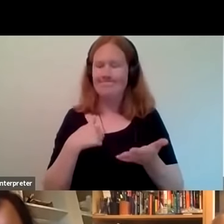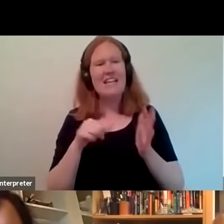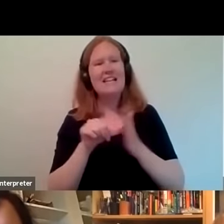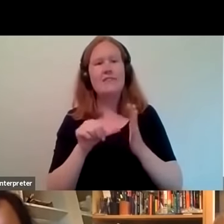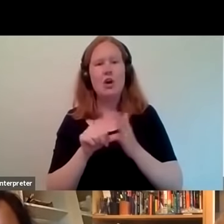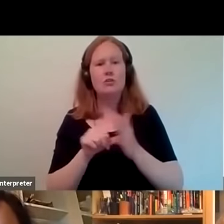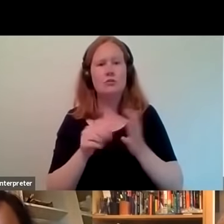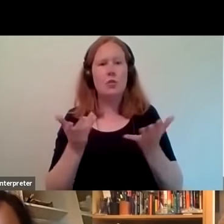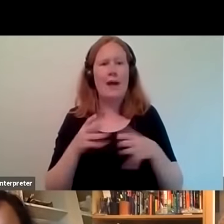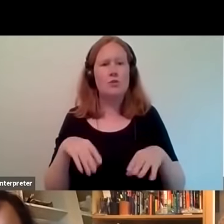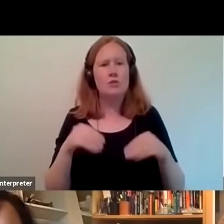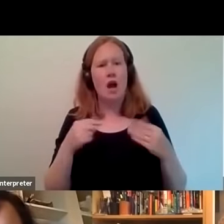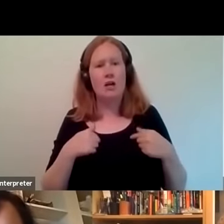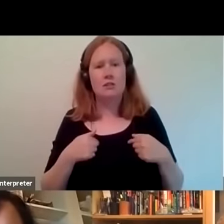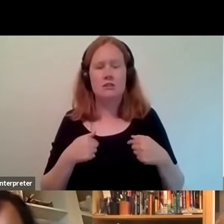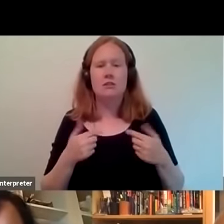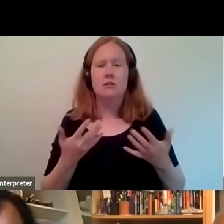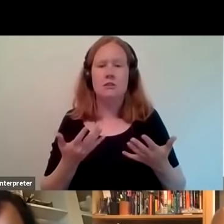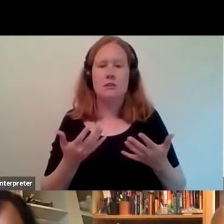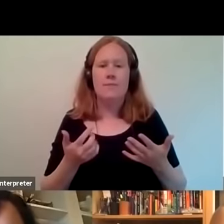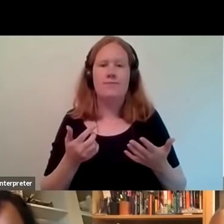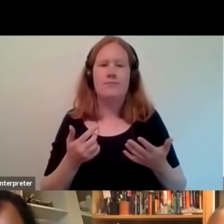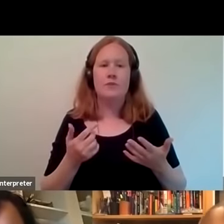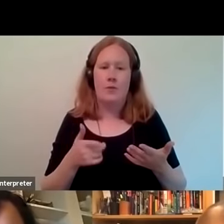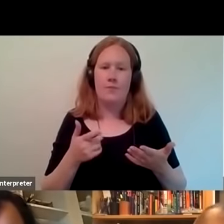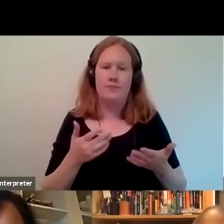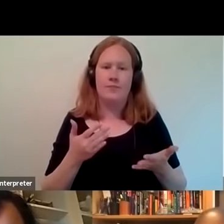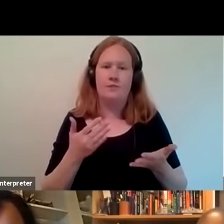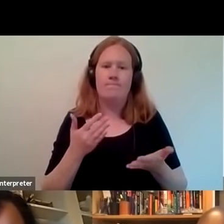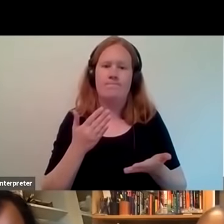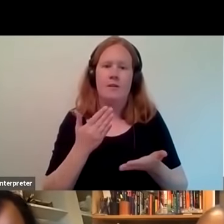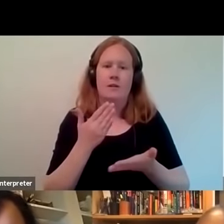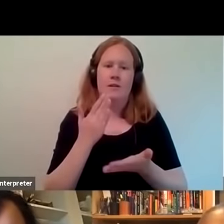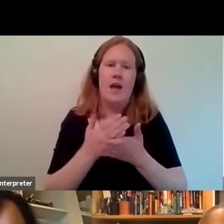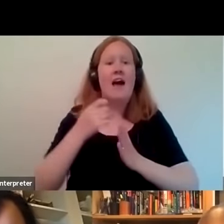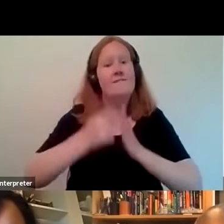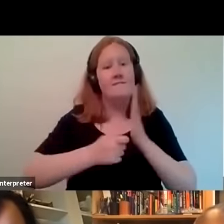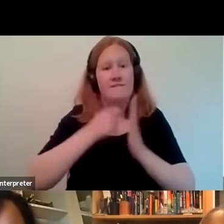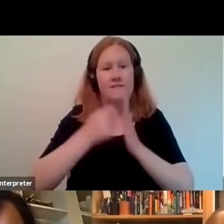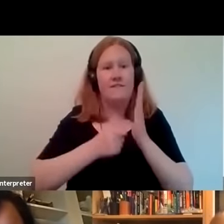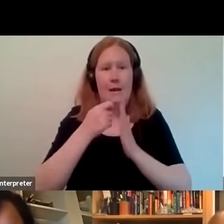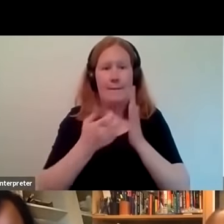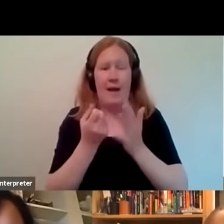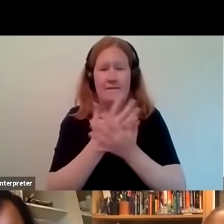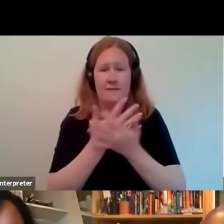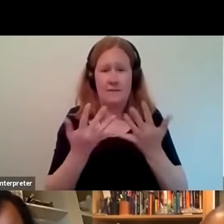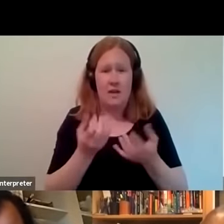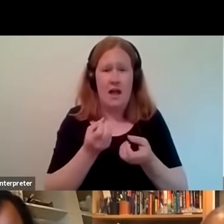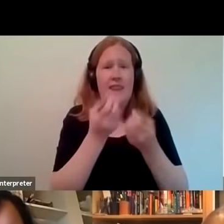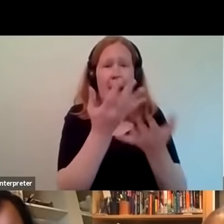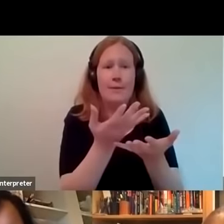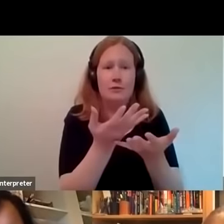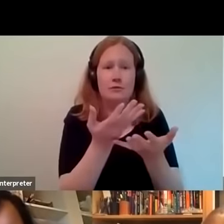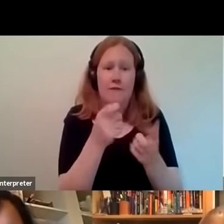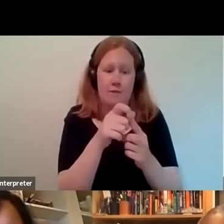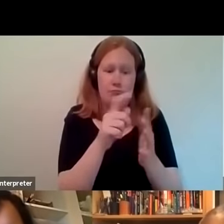um the actual film is one of the many outputs of the project